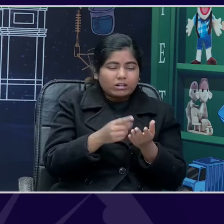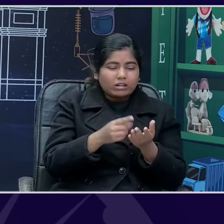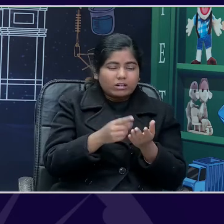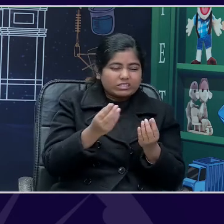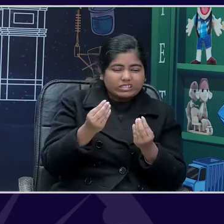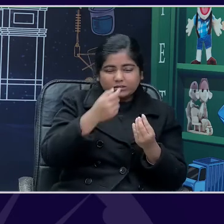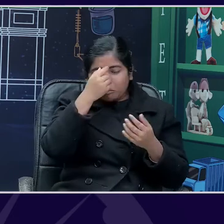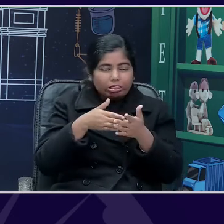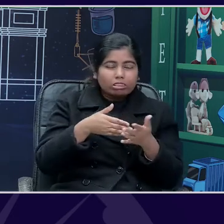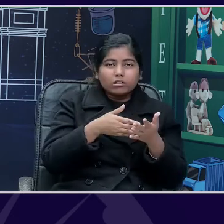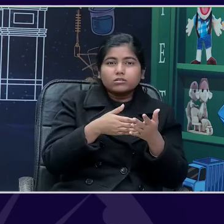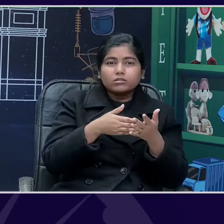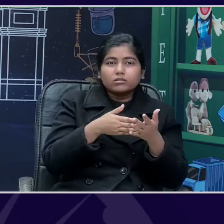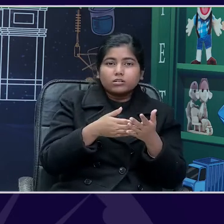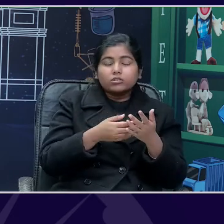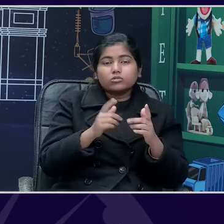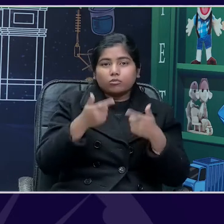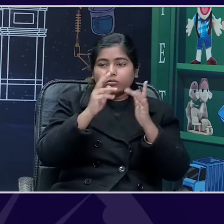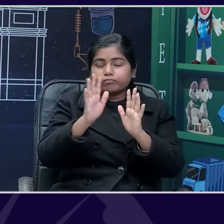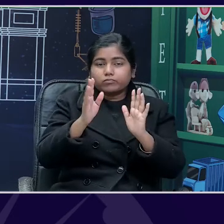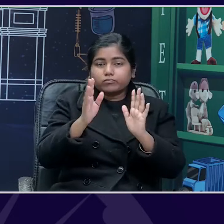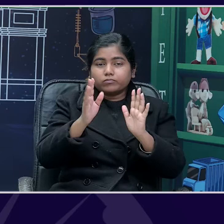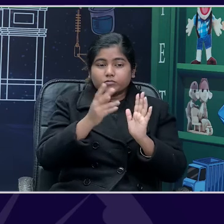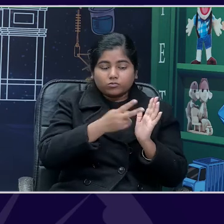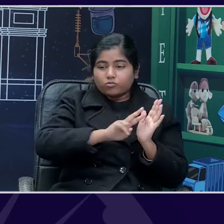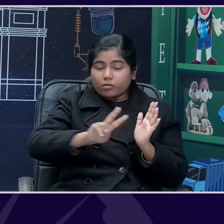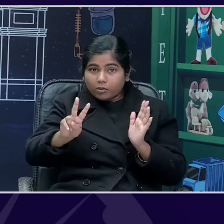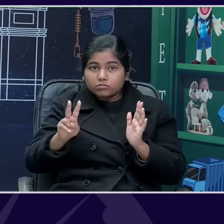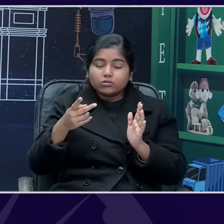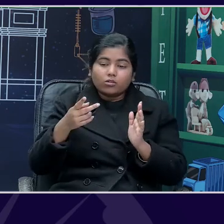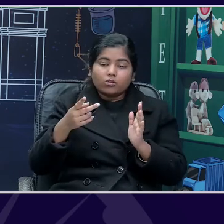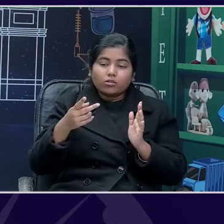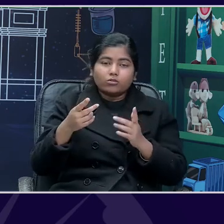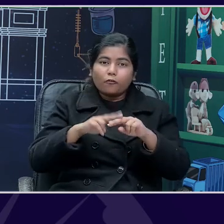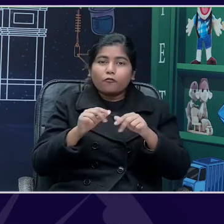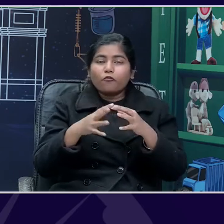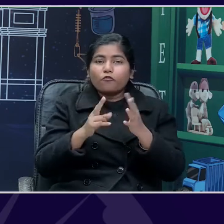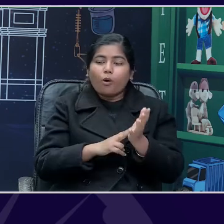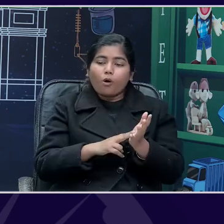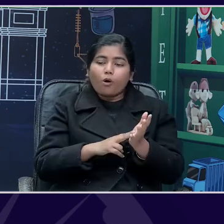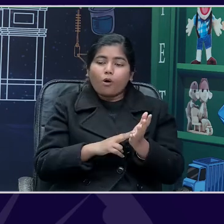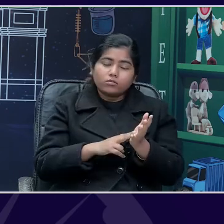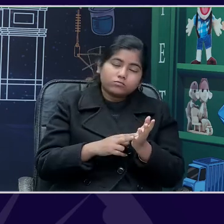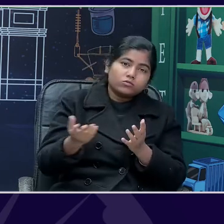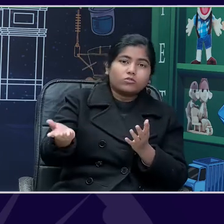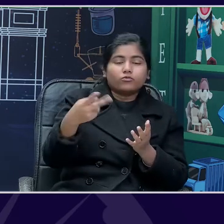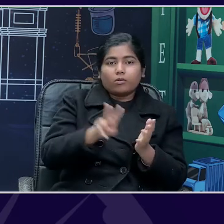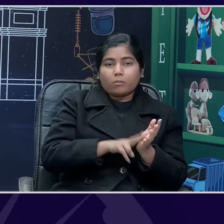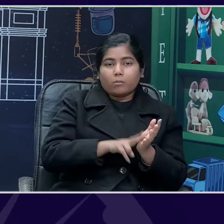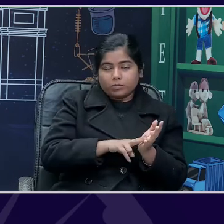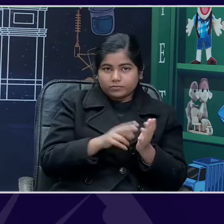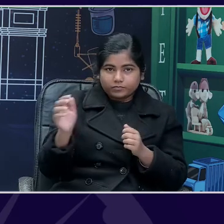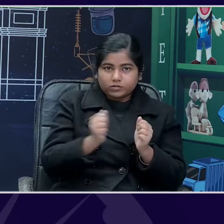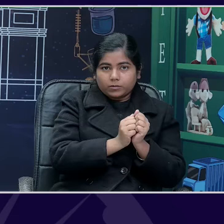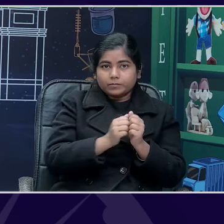So, he goes back and he brings the fawn back home and that's what the story is all about. Okay, ma'am. So, this chapter deals